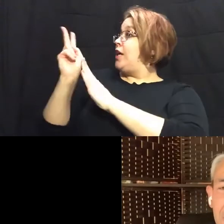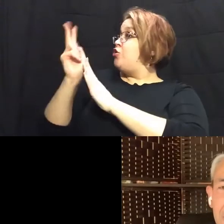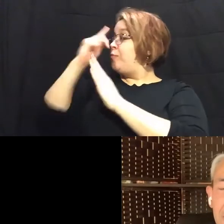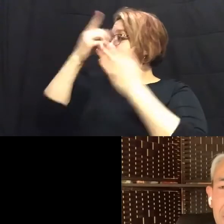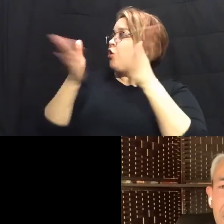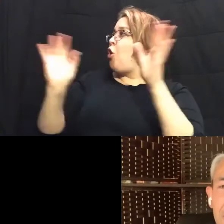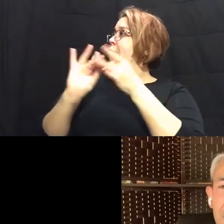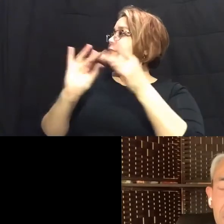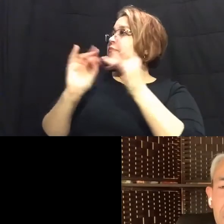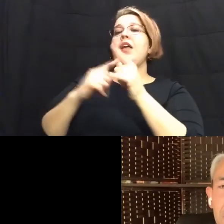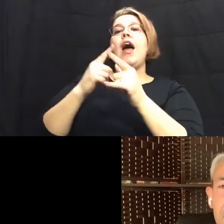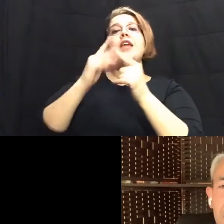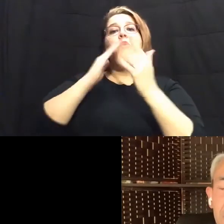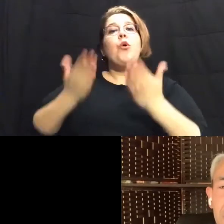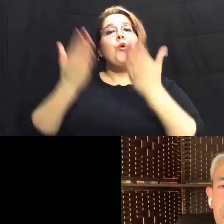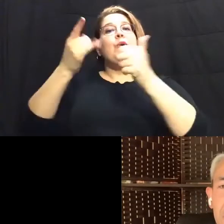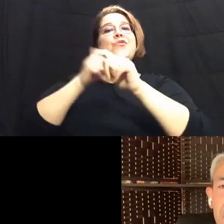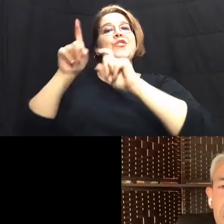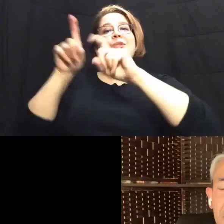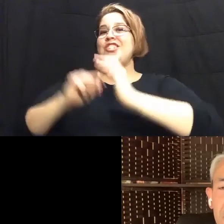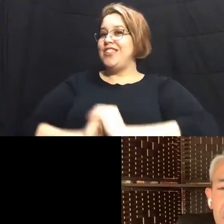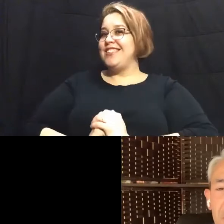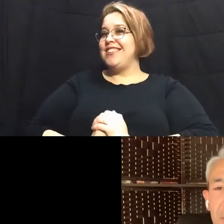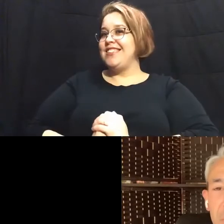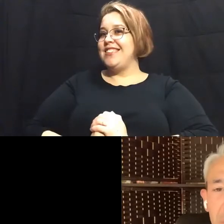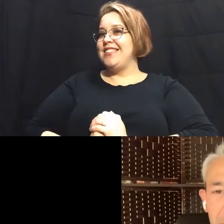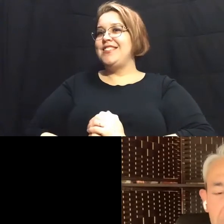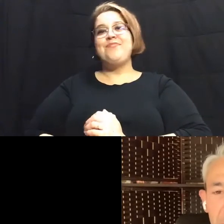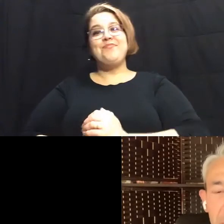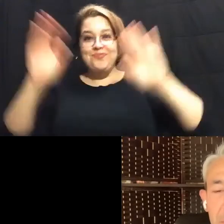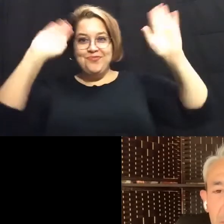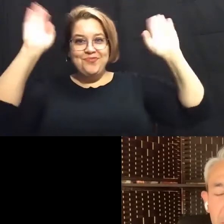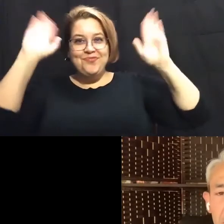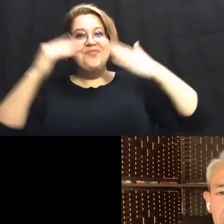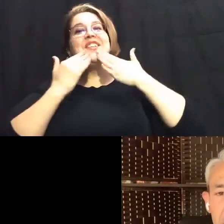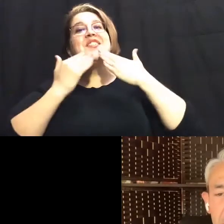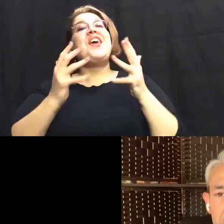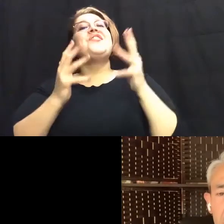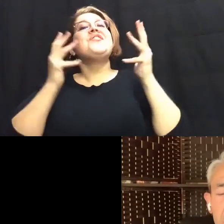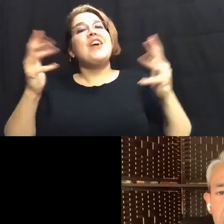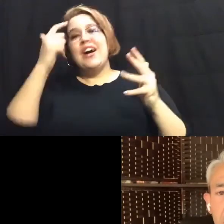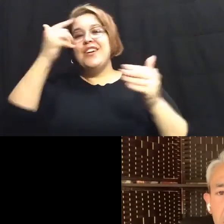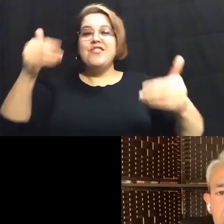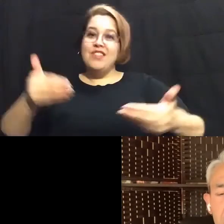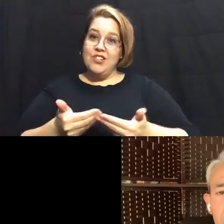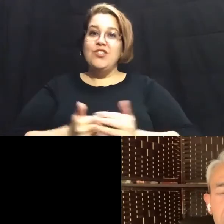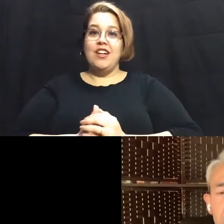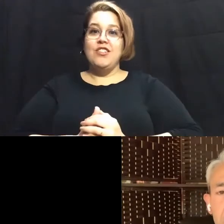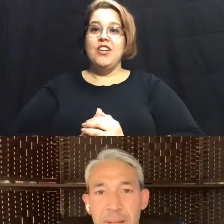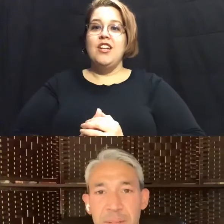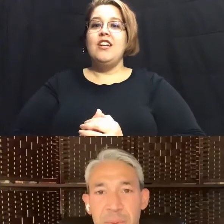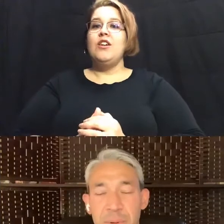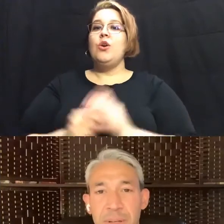and then we'll pose our first questions great well thank you very much elaine for the introduction and to